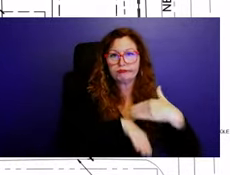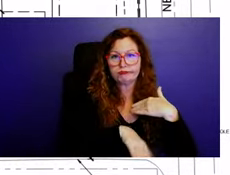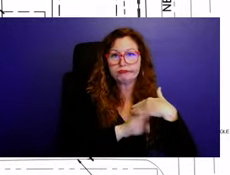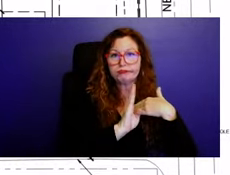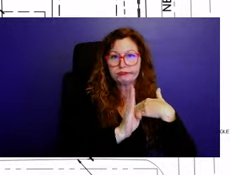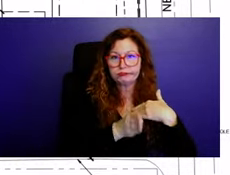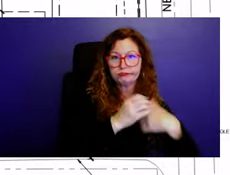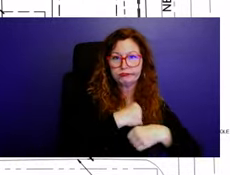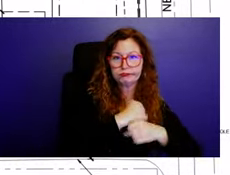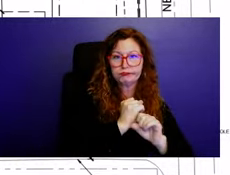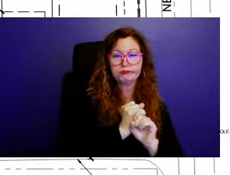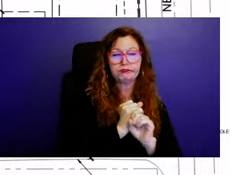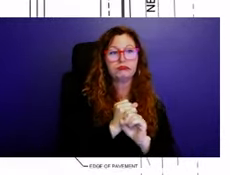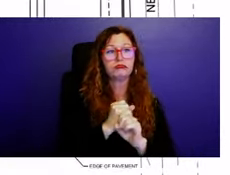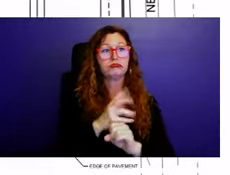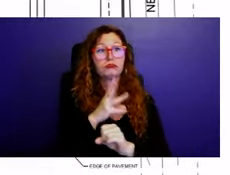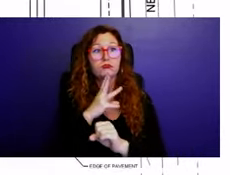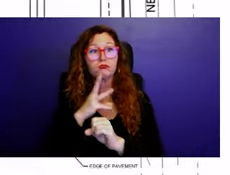the middle of the site.